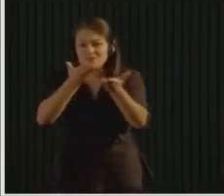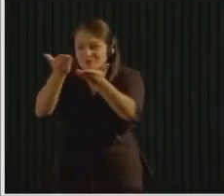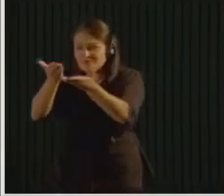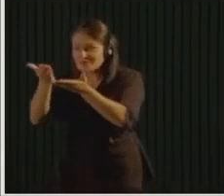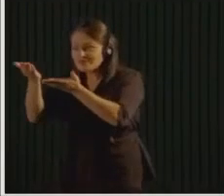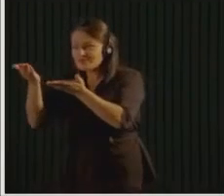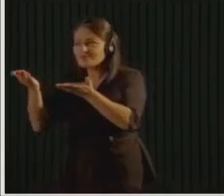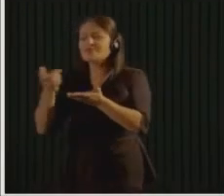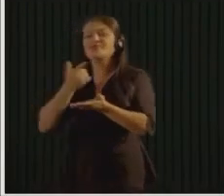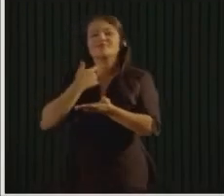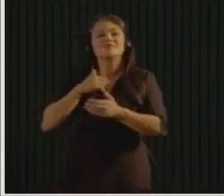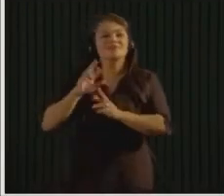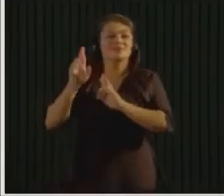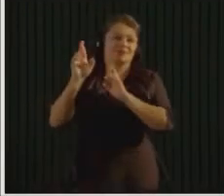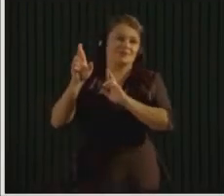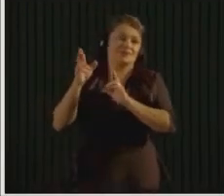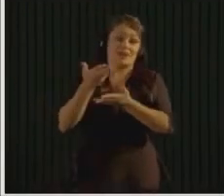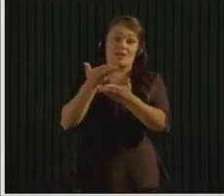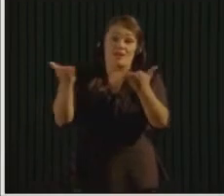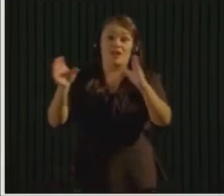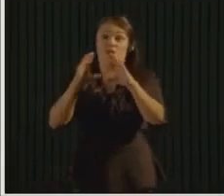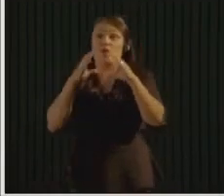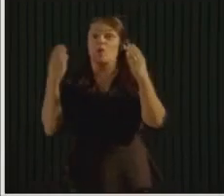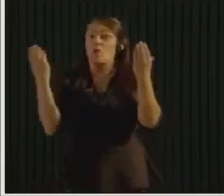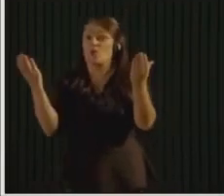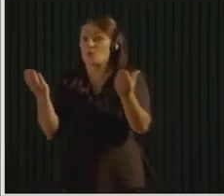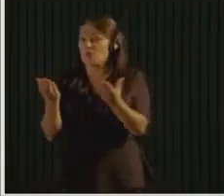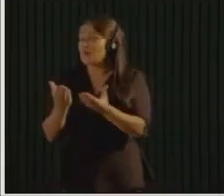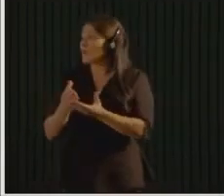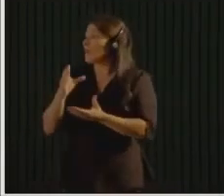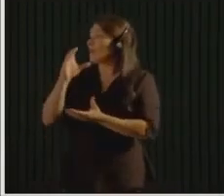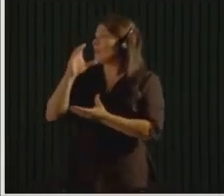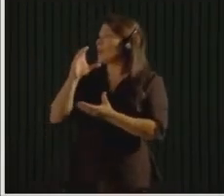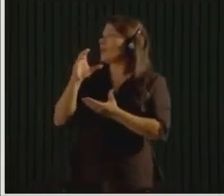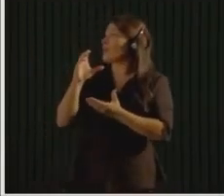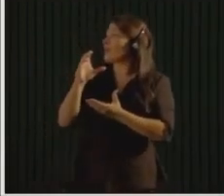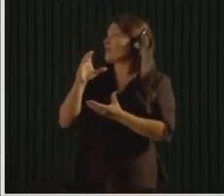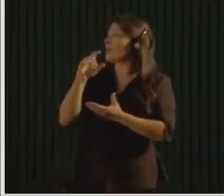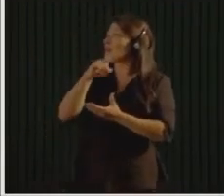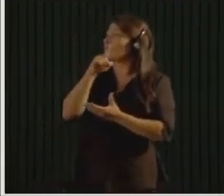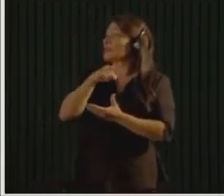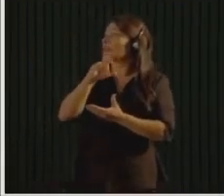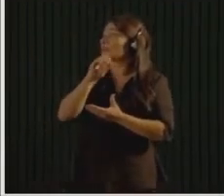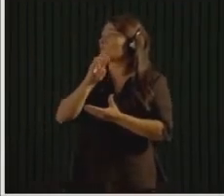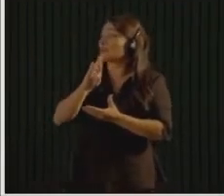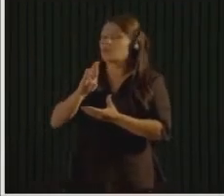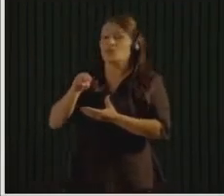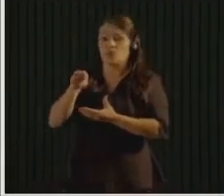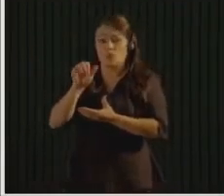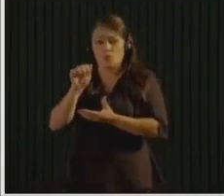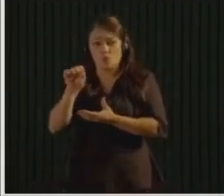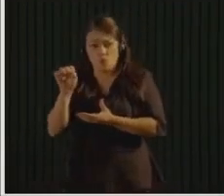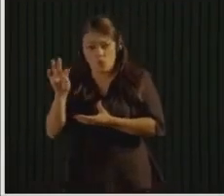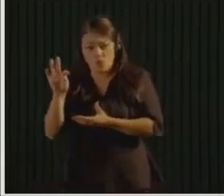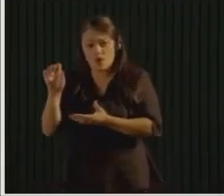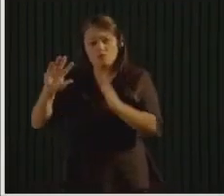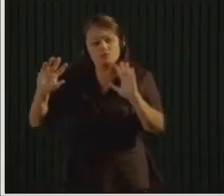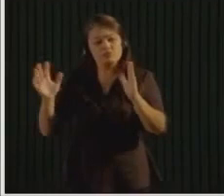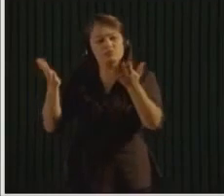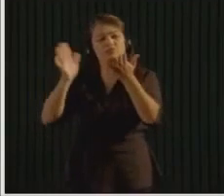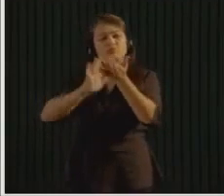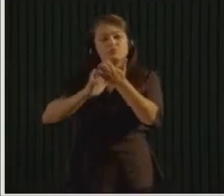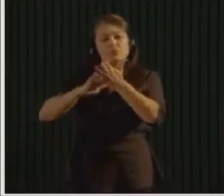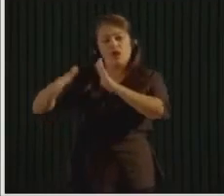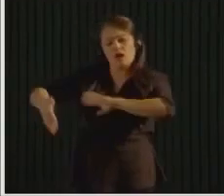Alliance and to celebrate the work that we are all doing together to help communities, businesses, individuals,